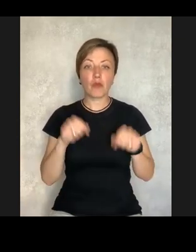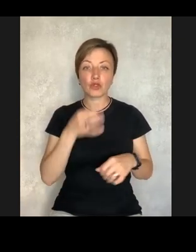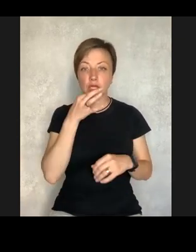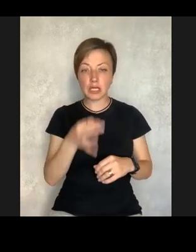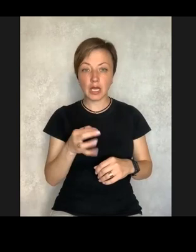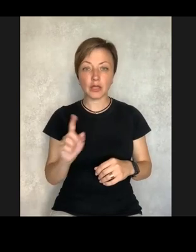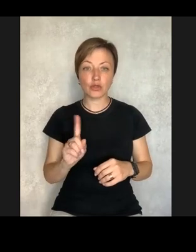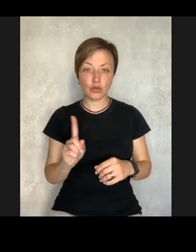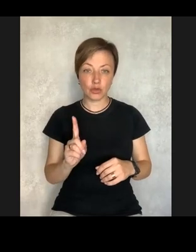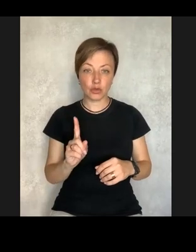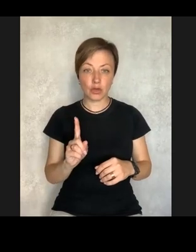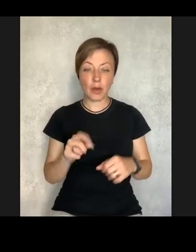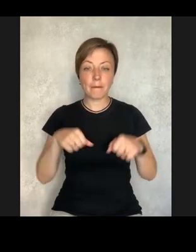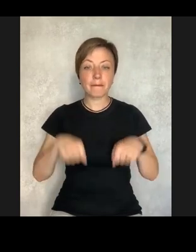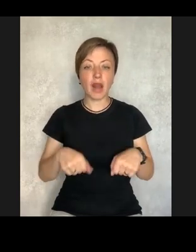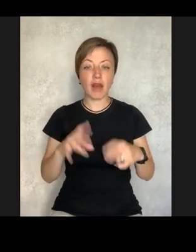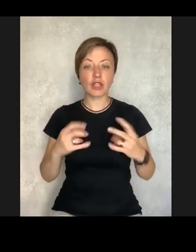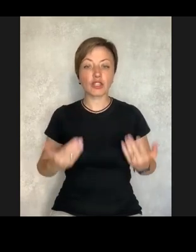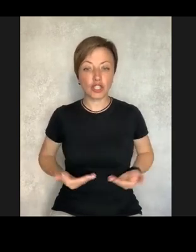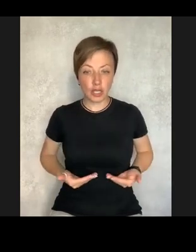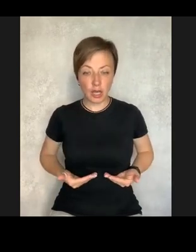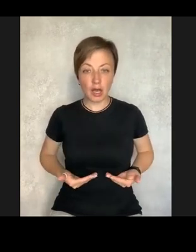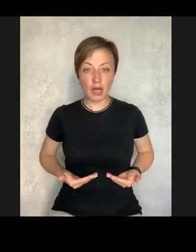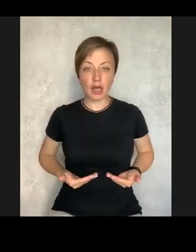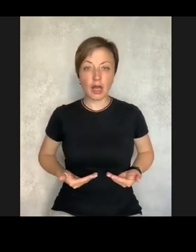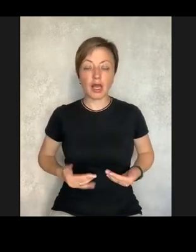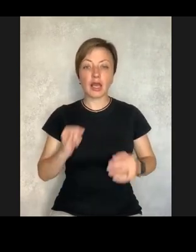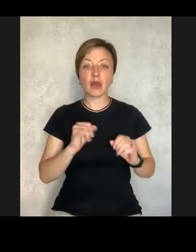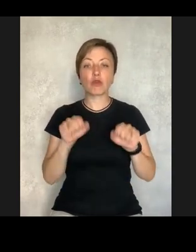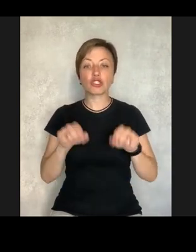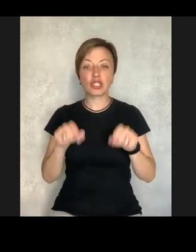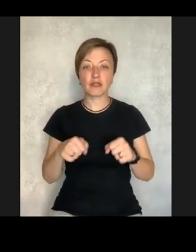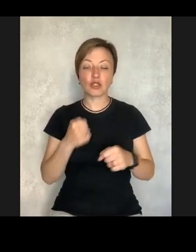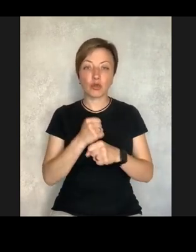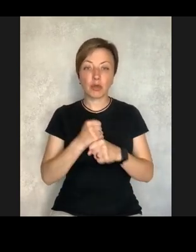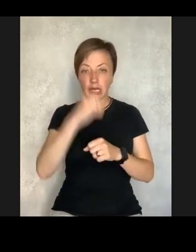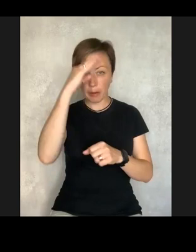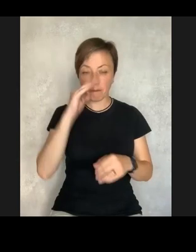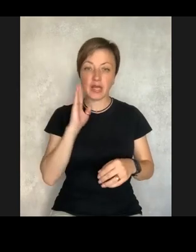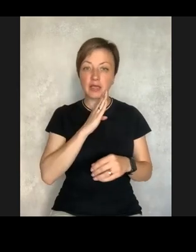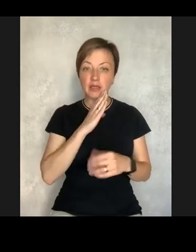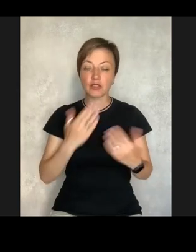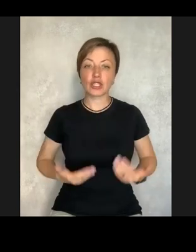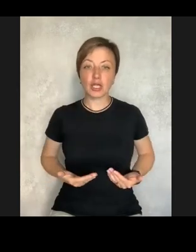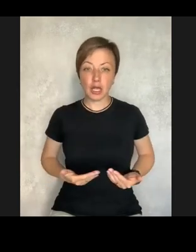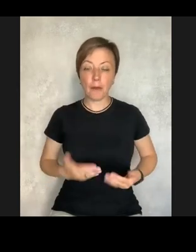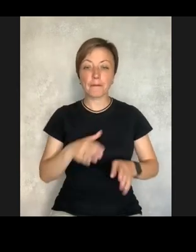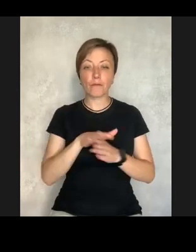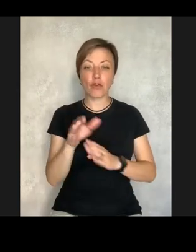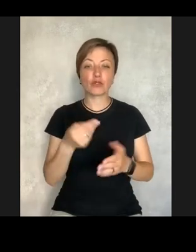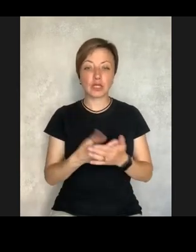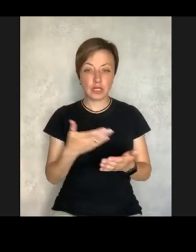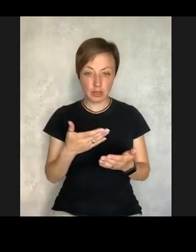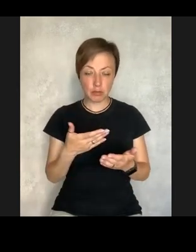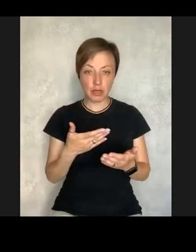This is the critical difference between Ukraine. And I could say that the rightful life and the possibility